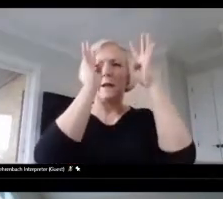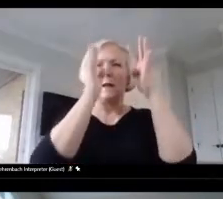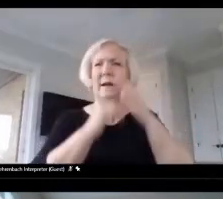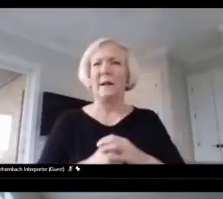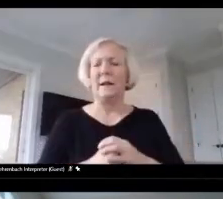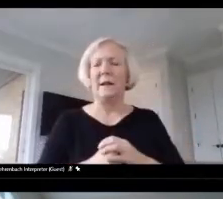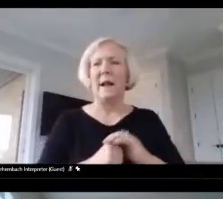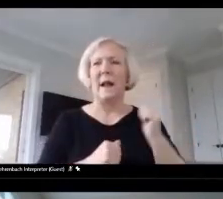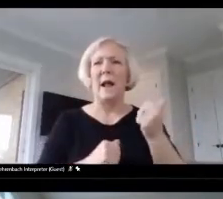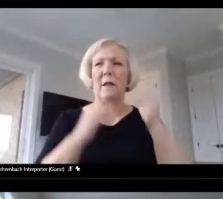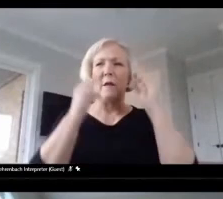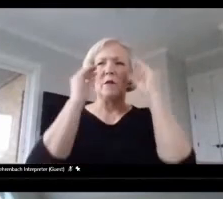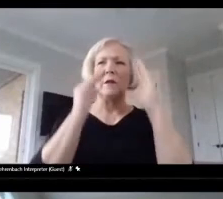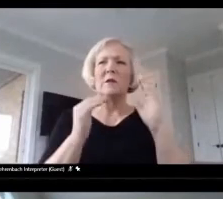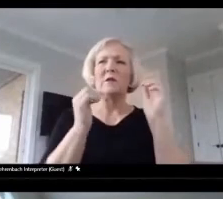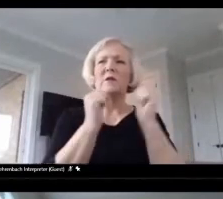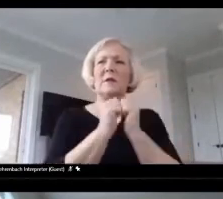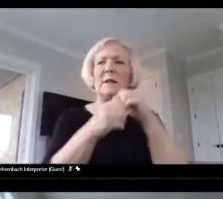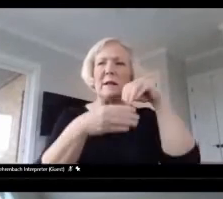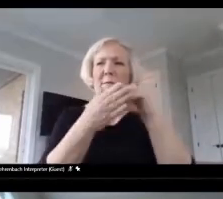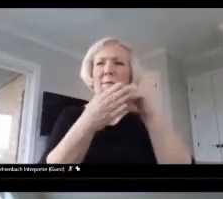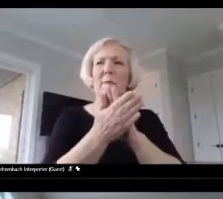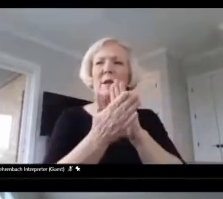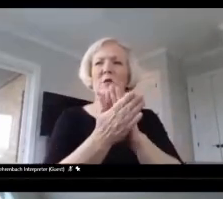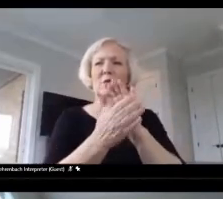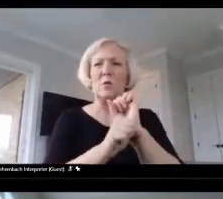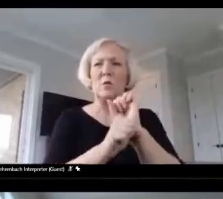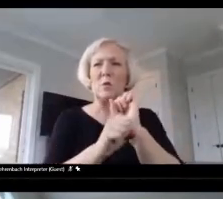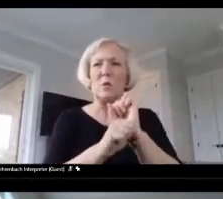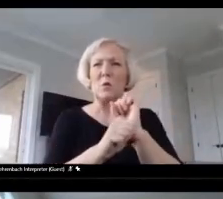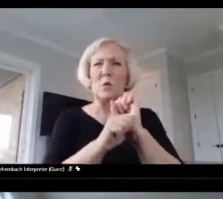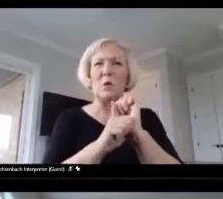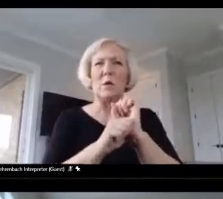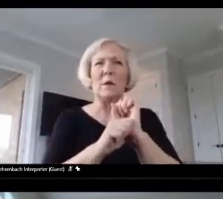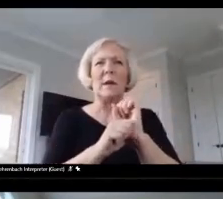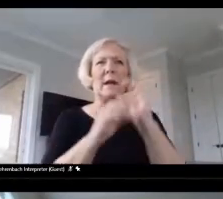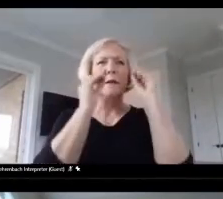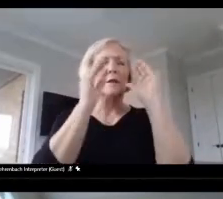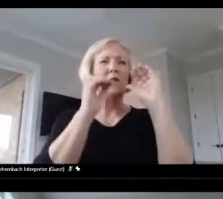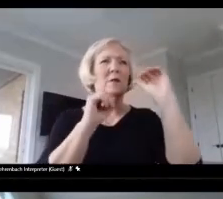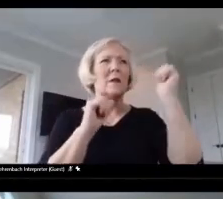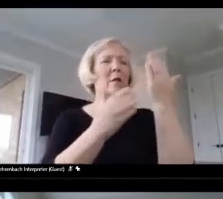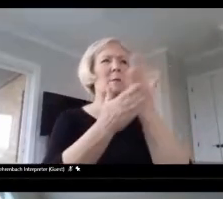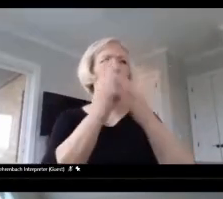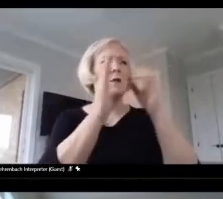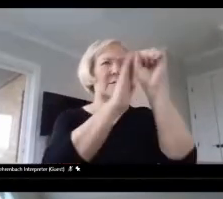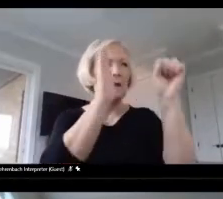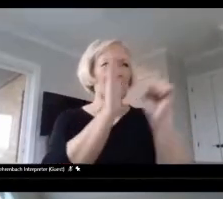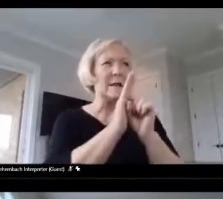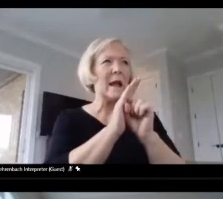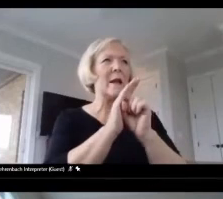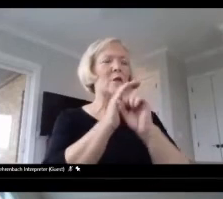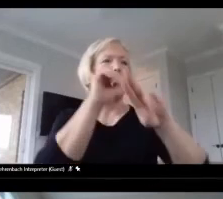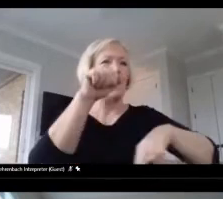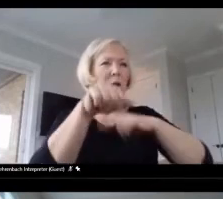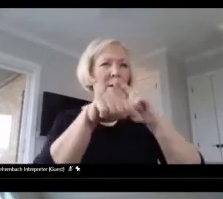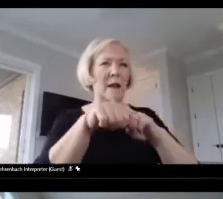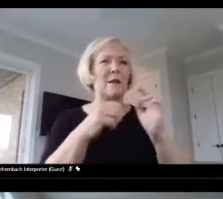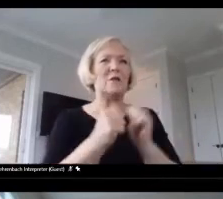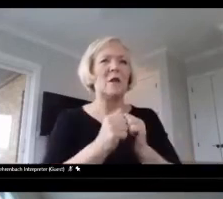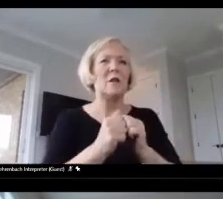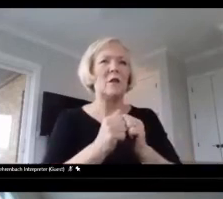teachers, either within my school or educators and other parts of the state or the country through social media or professional